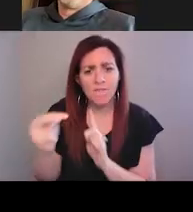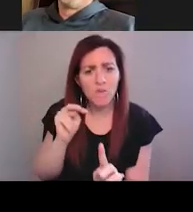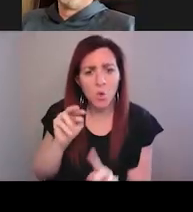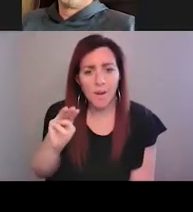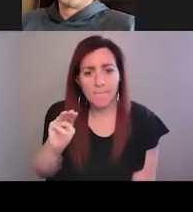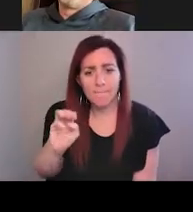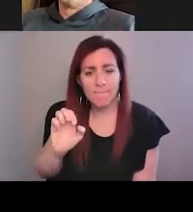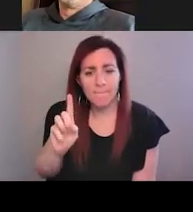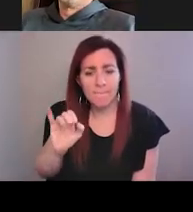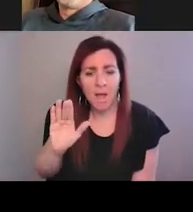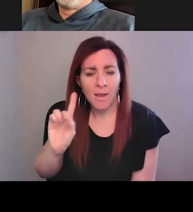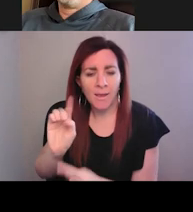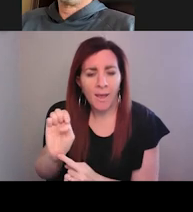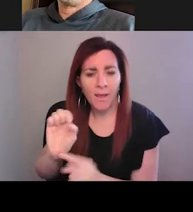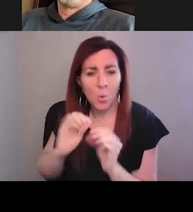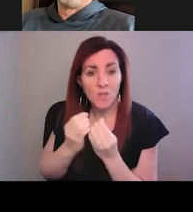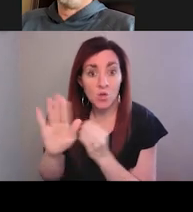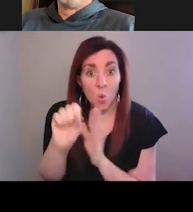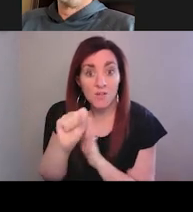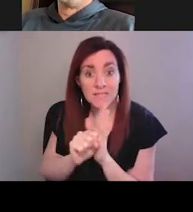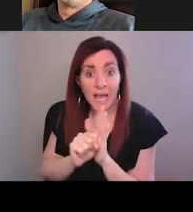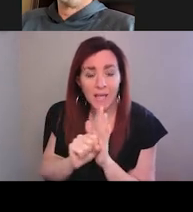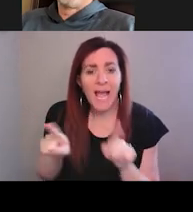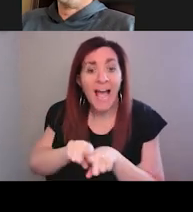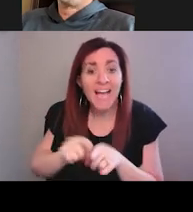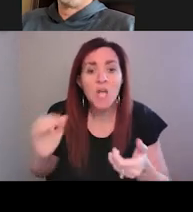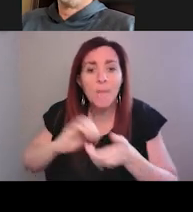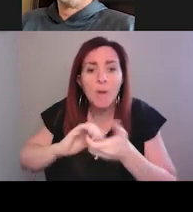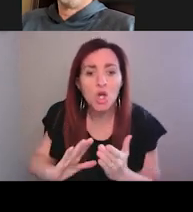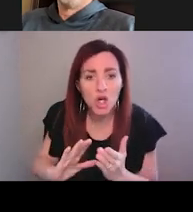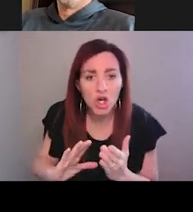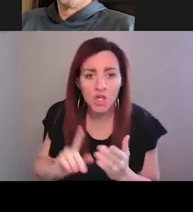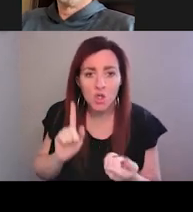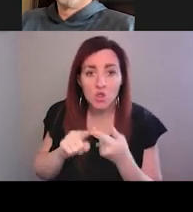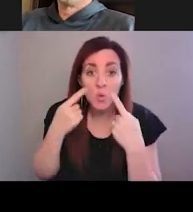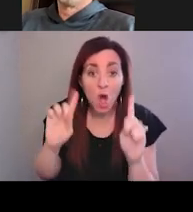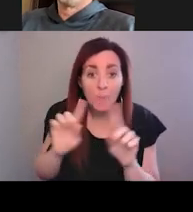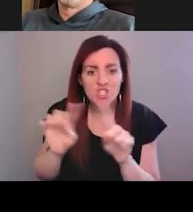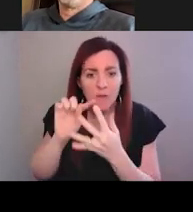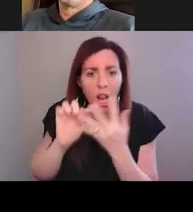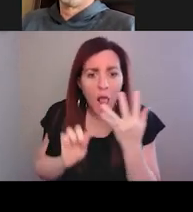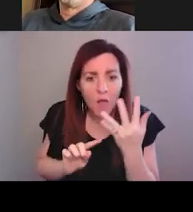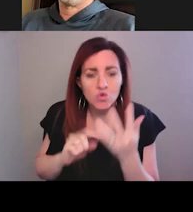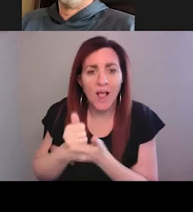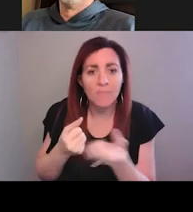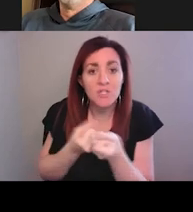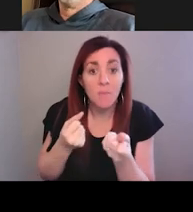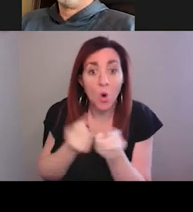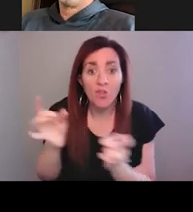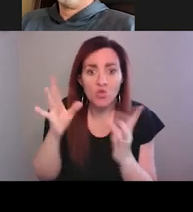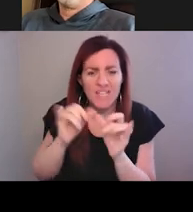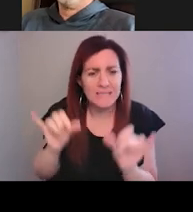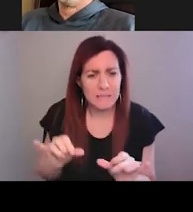organization in your state as a partner in terms of accomplishing different things to help support the crisis system. So